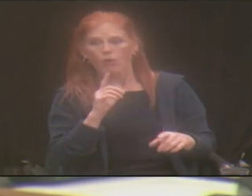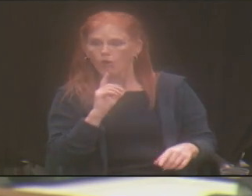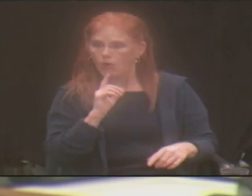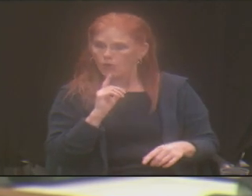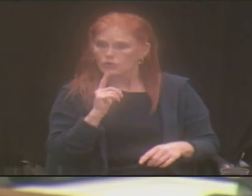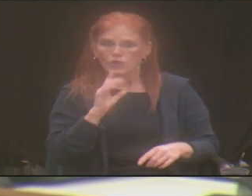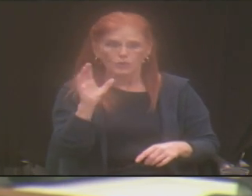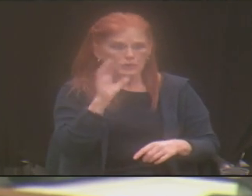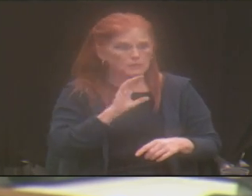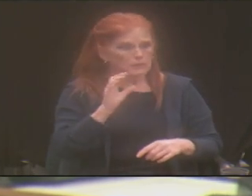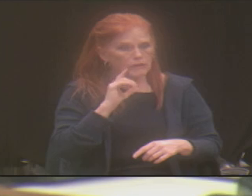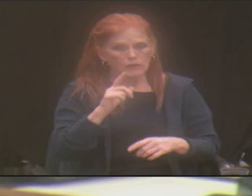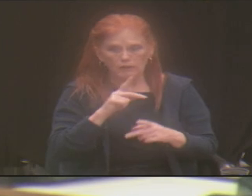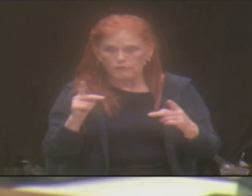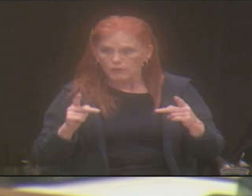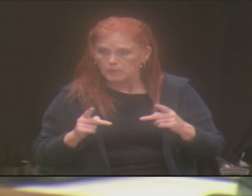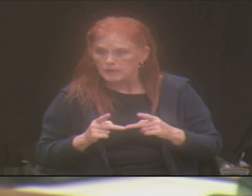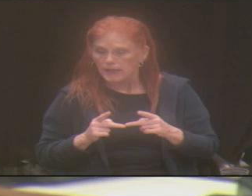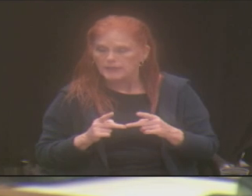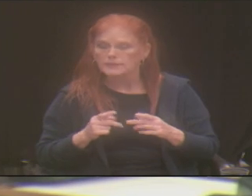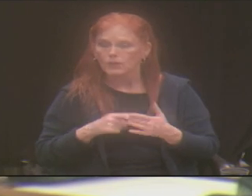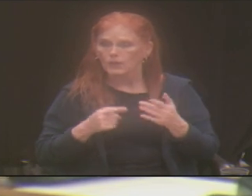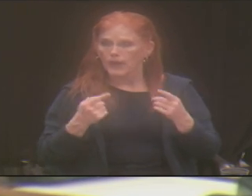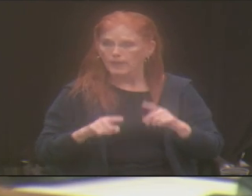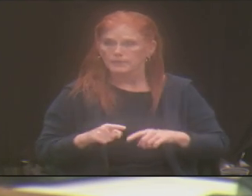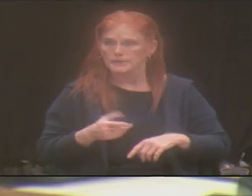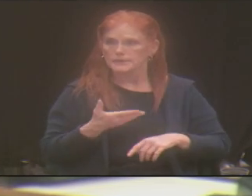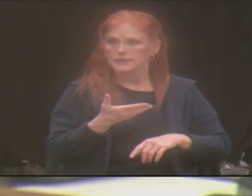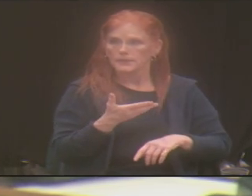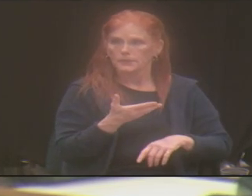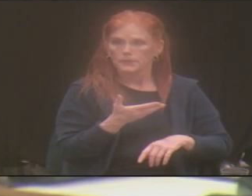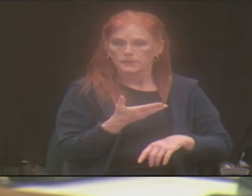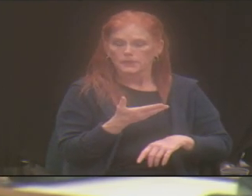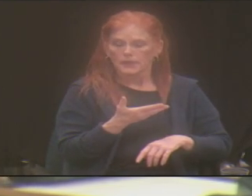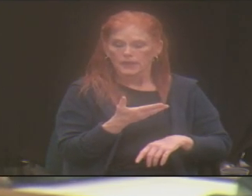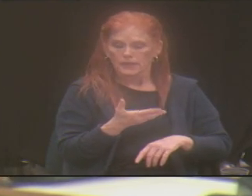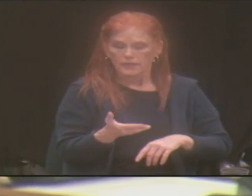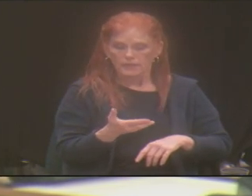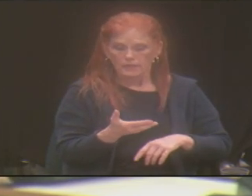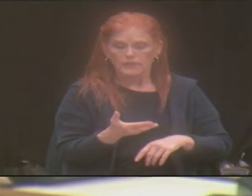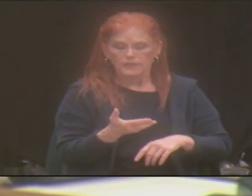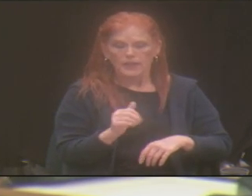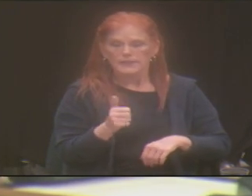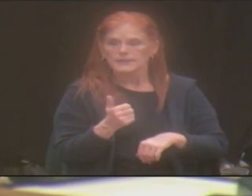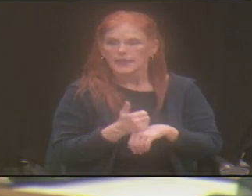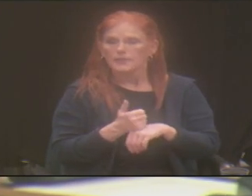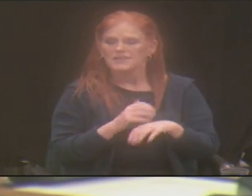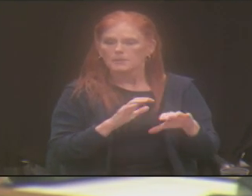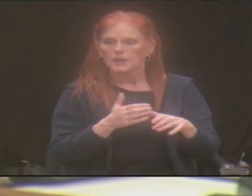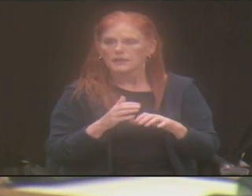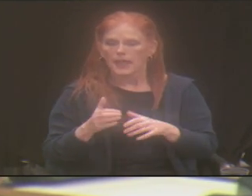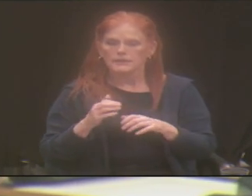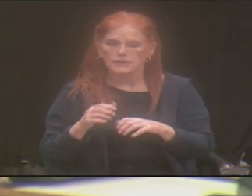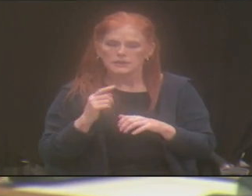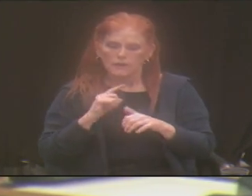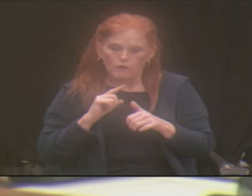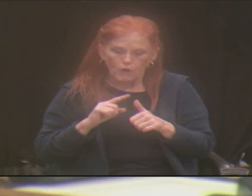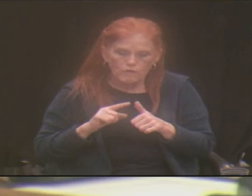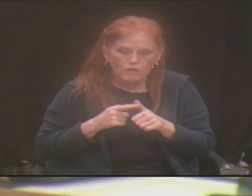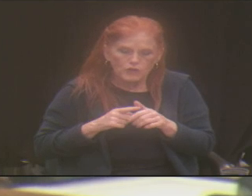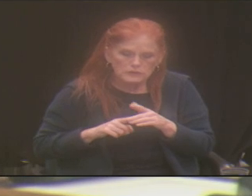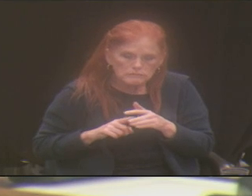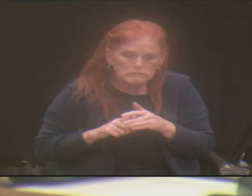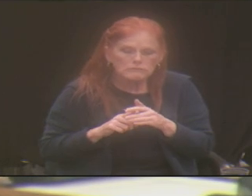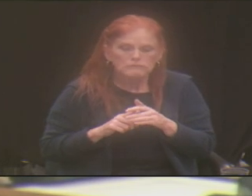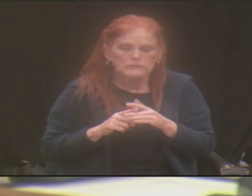for a place to do. And what they did is a segment of classes for early onset Alzheimer's.